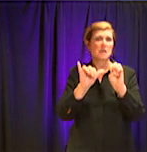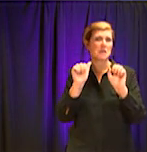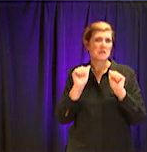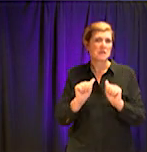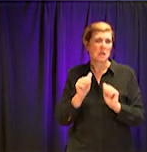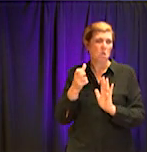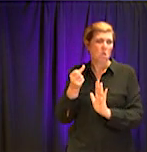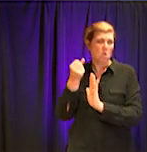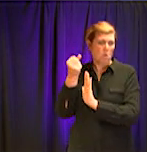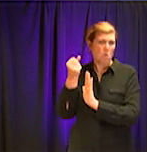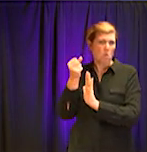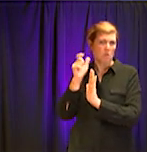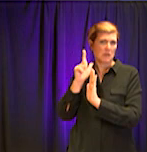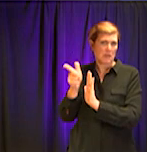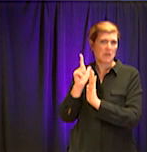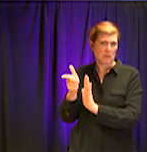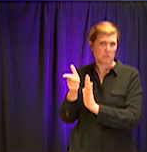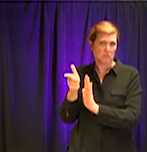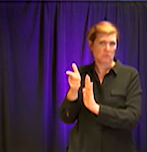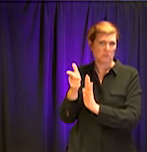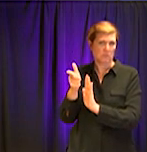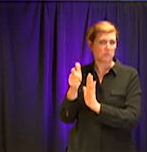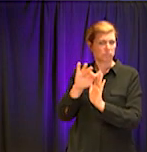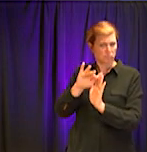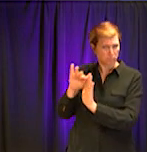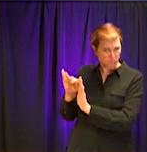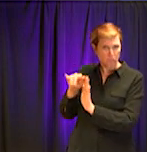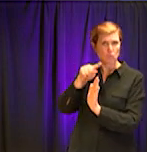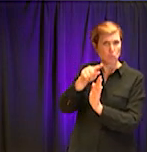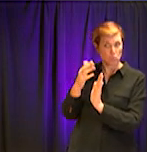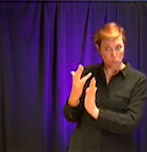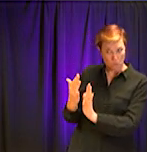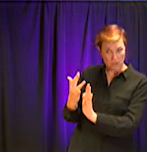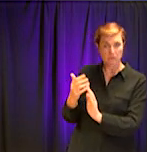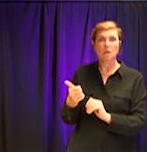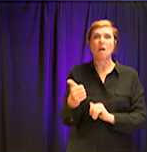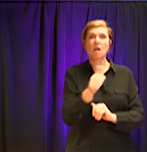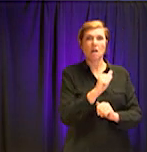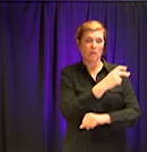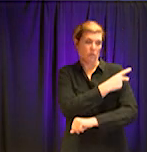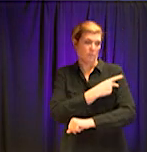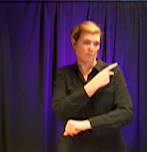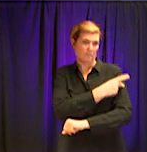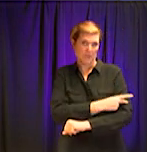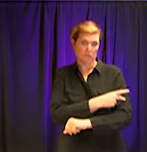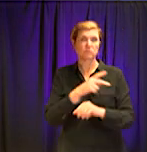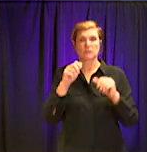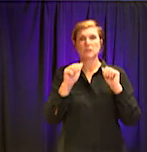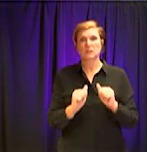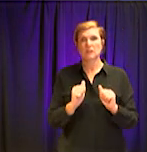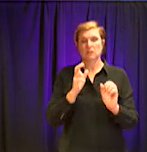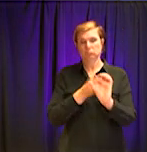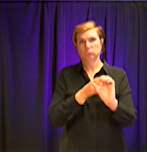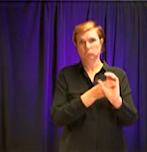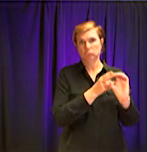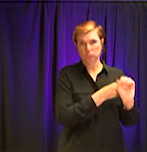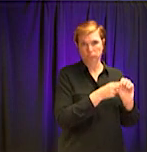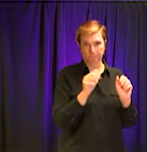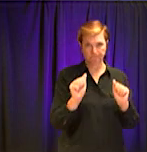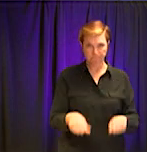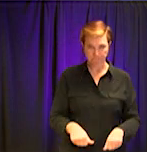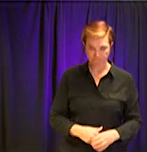to be ready for patients that might be sick with COVID, uh, 19. Now, even with all those preparations, um,